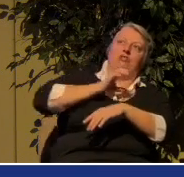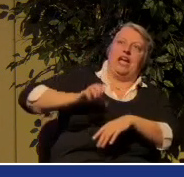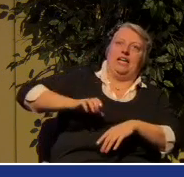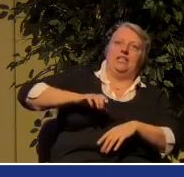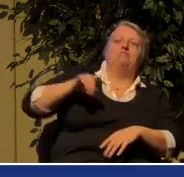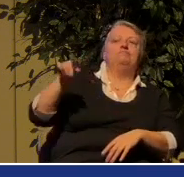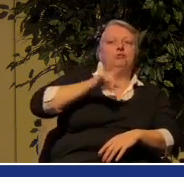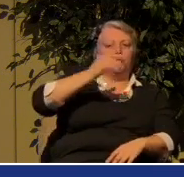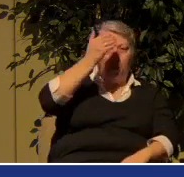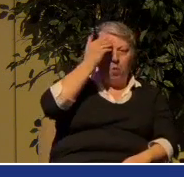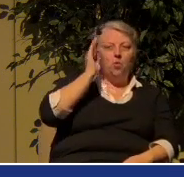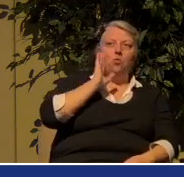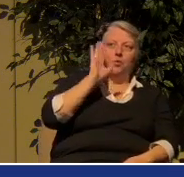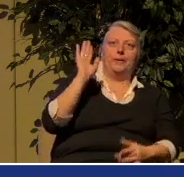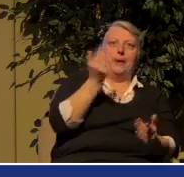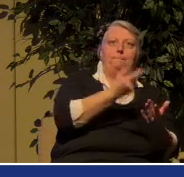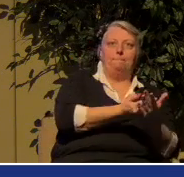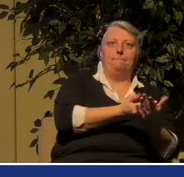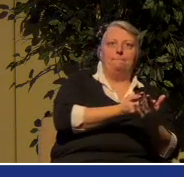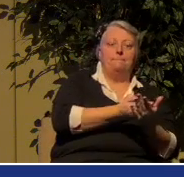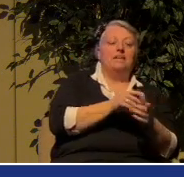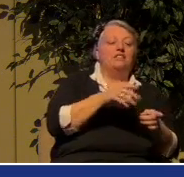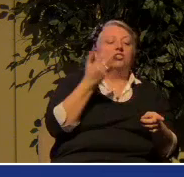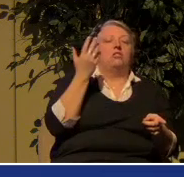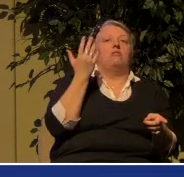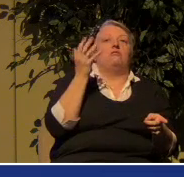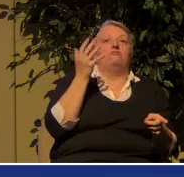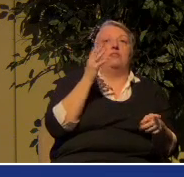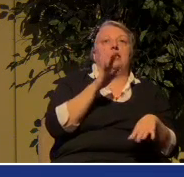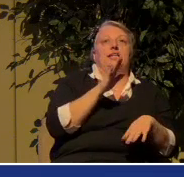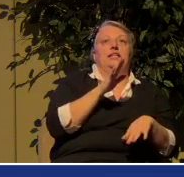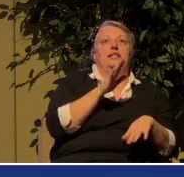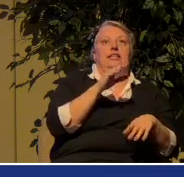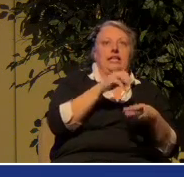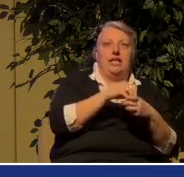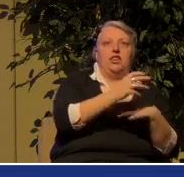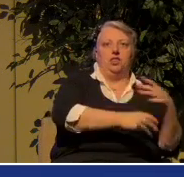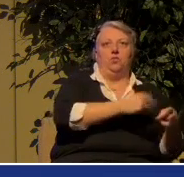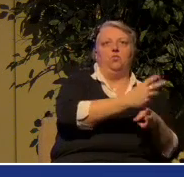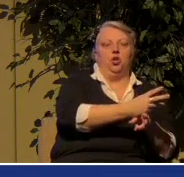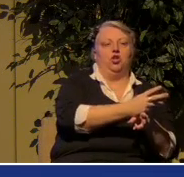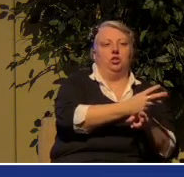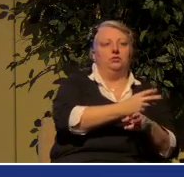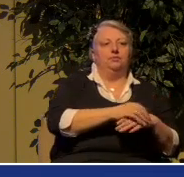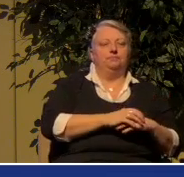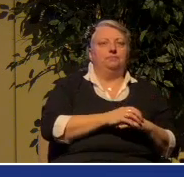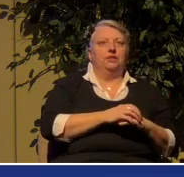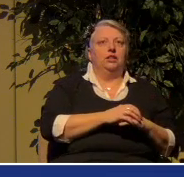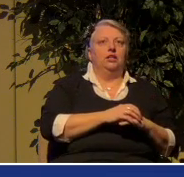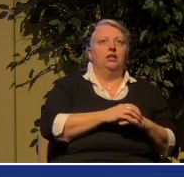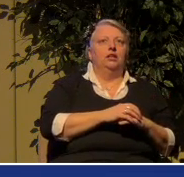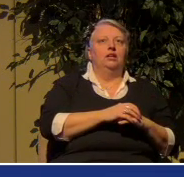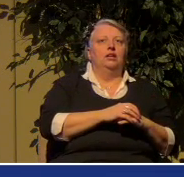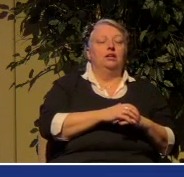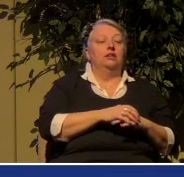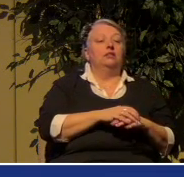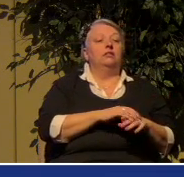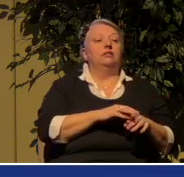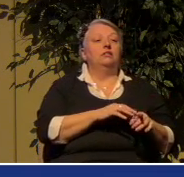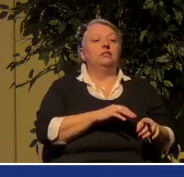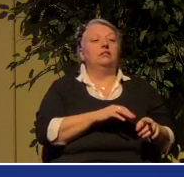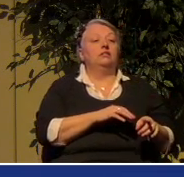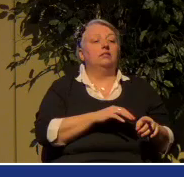and even now is already in the world. The heresy here was